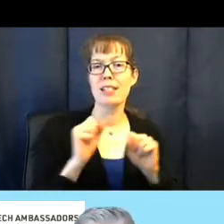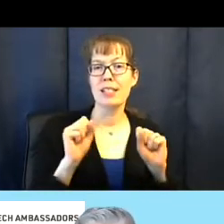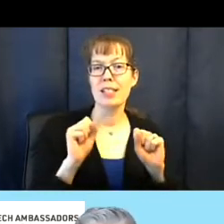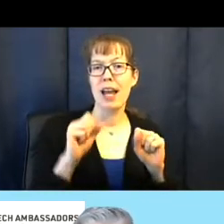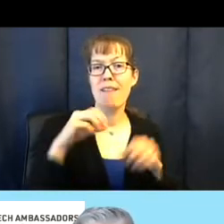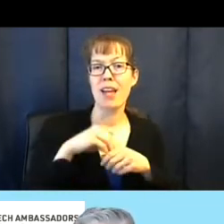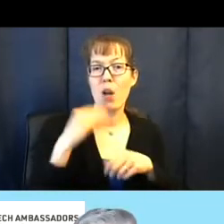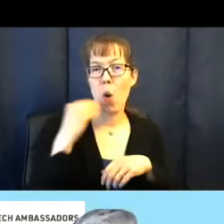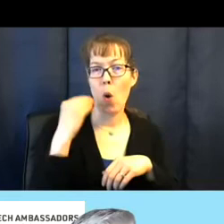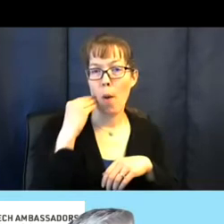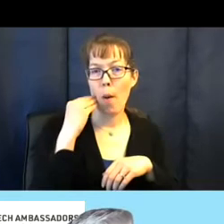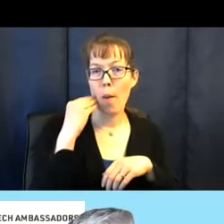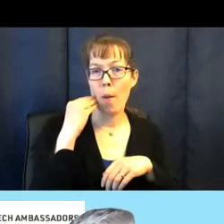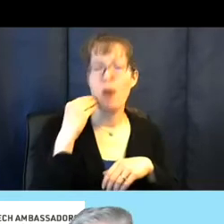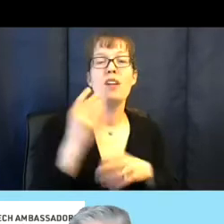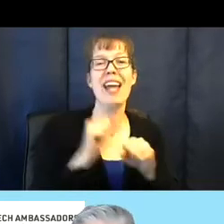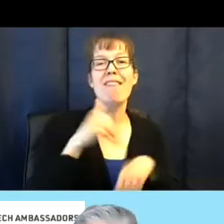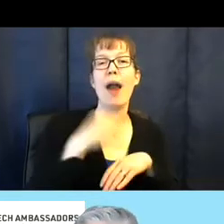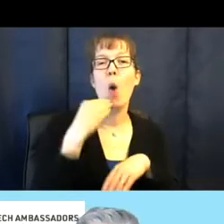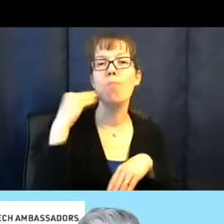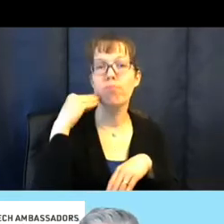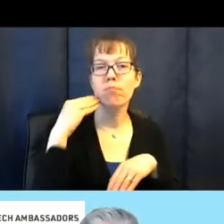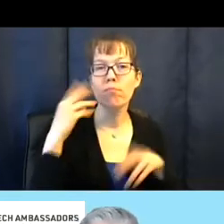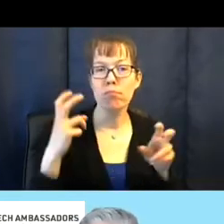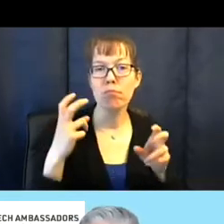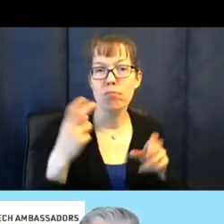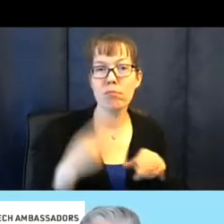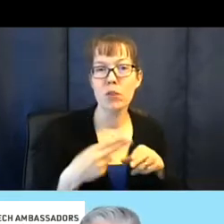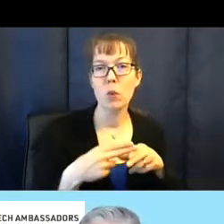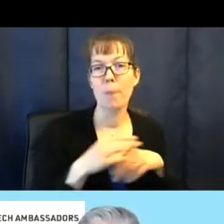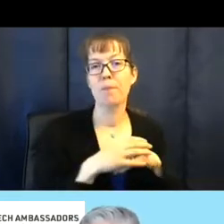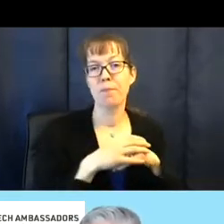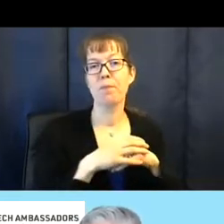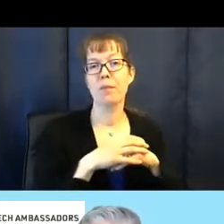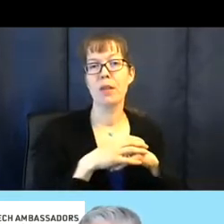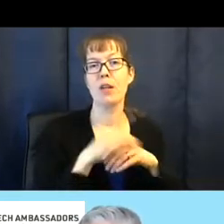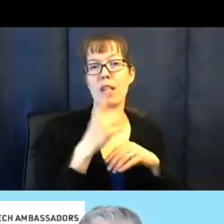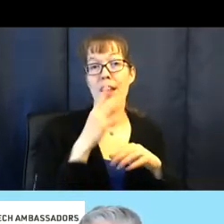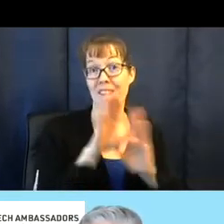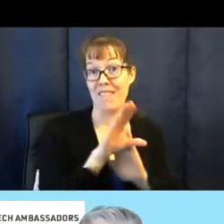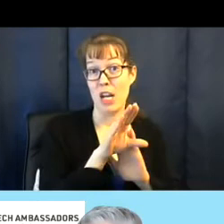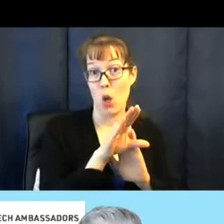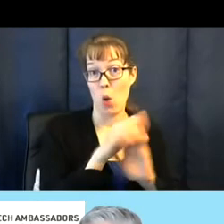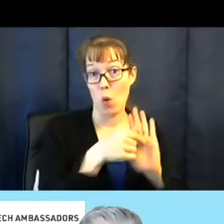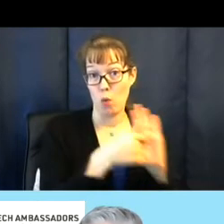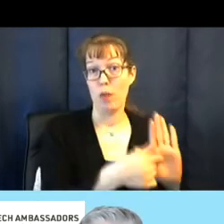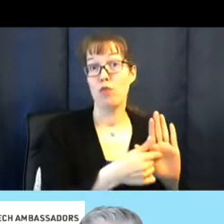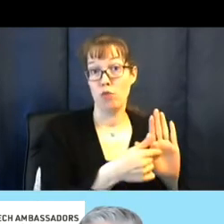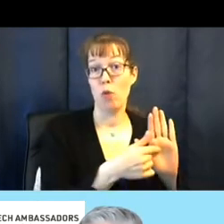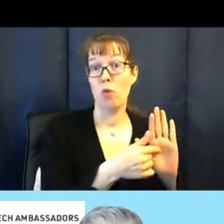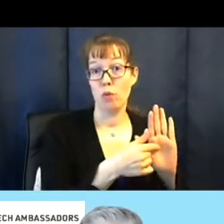home, safe in home, um, support. Um, so they have a video there that shows,